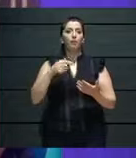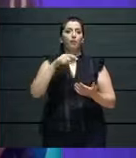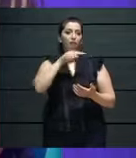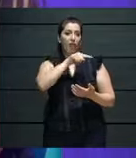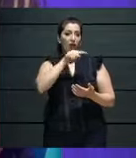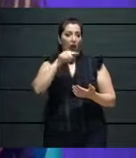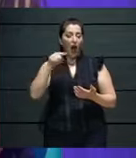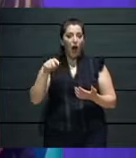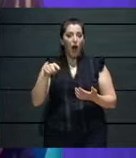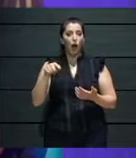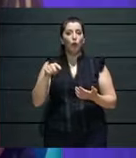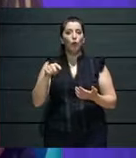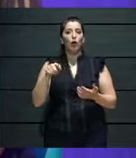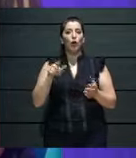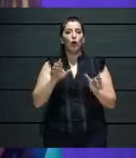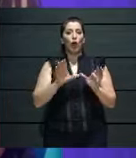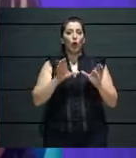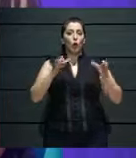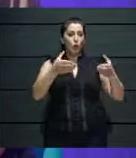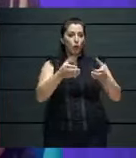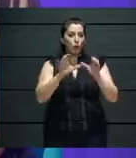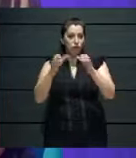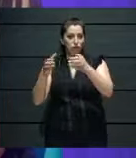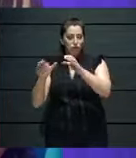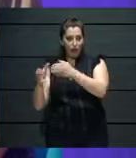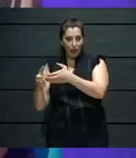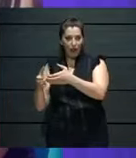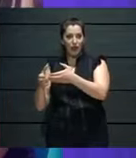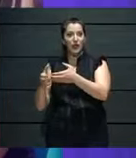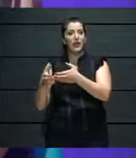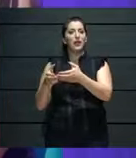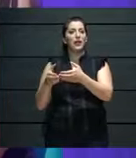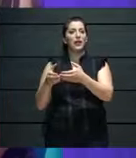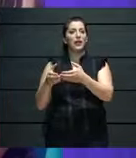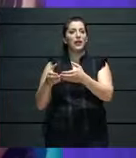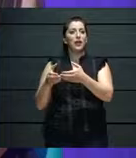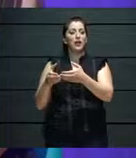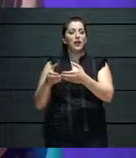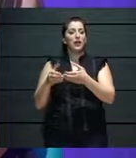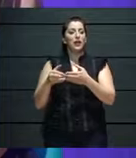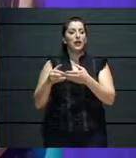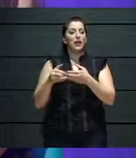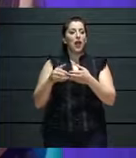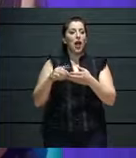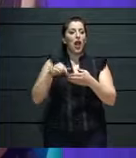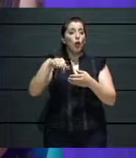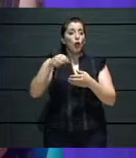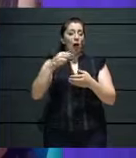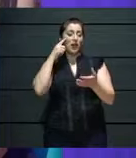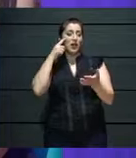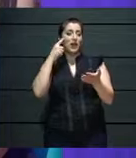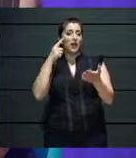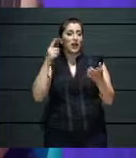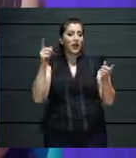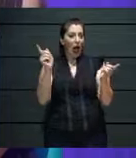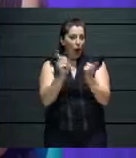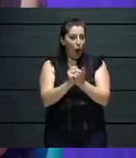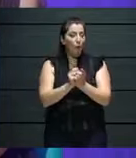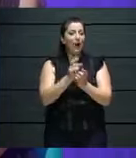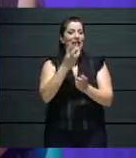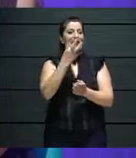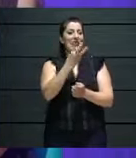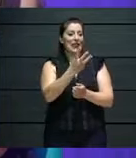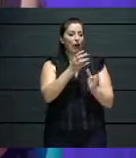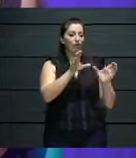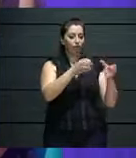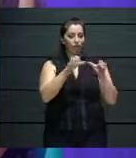investment in cultural organizations. And today, we are meeting representatives from Fondazione Temesa Meet, Electronic